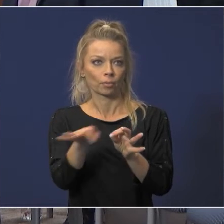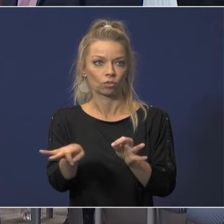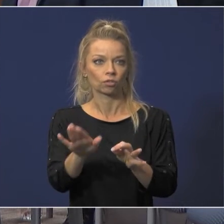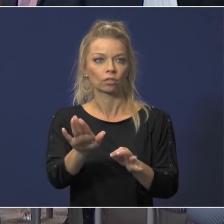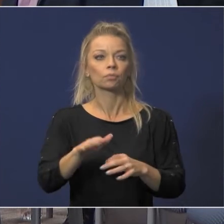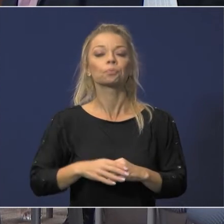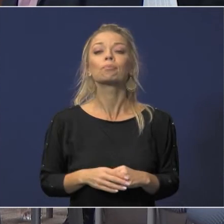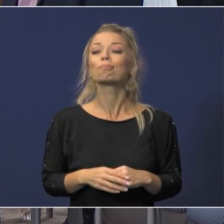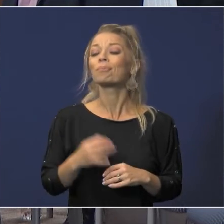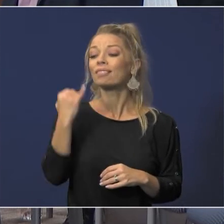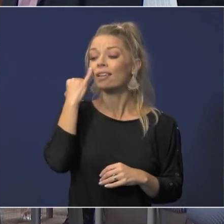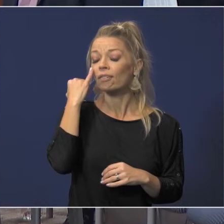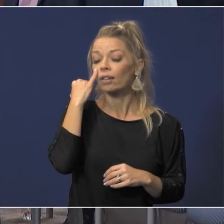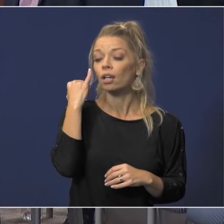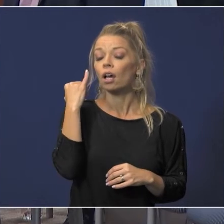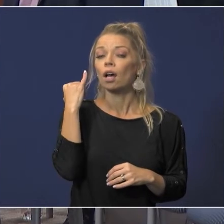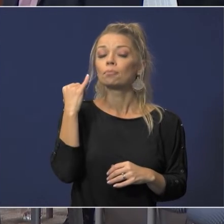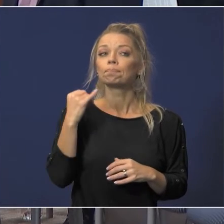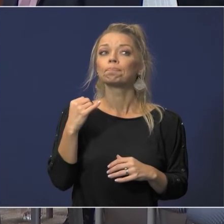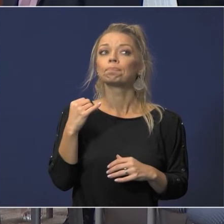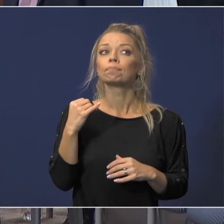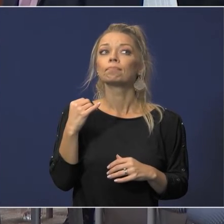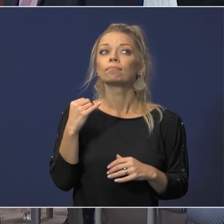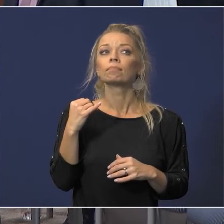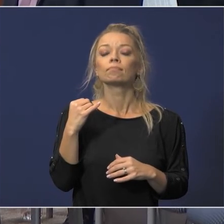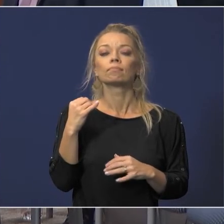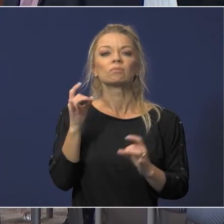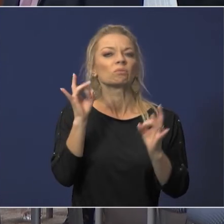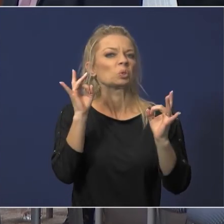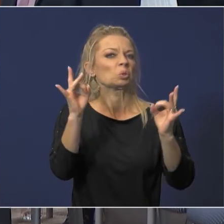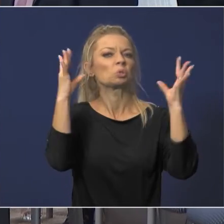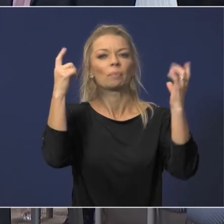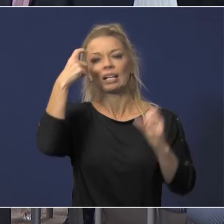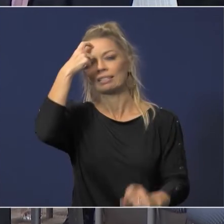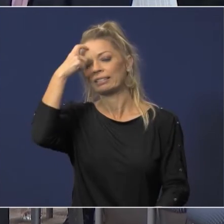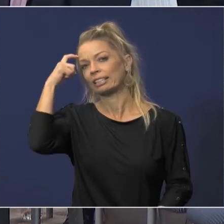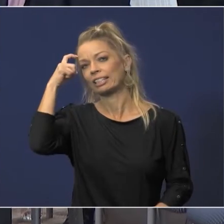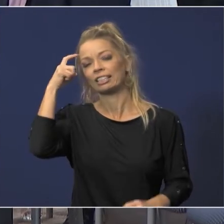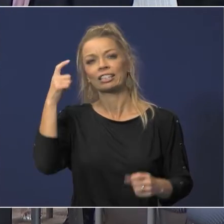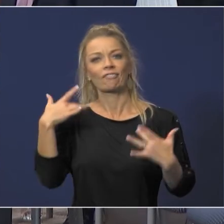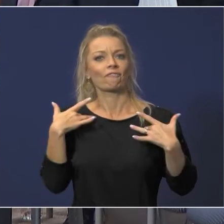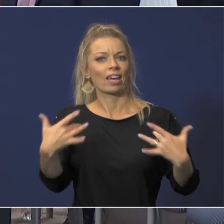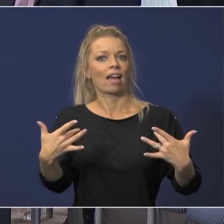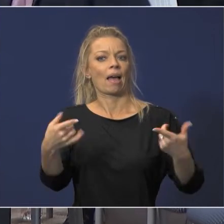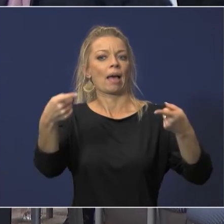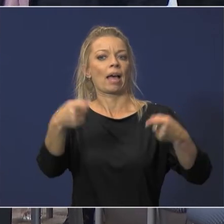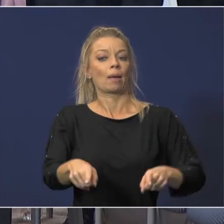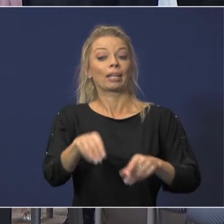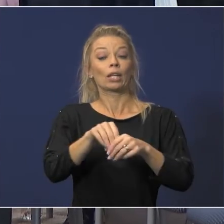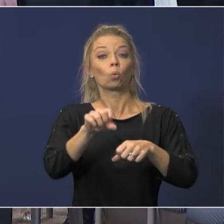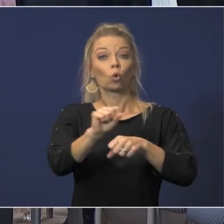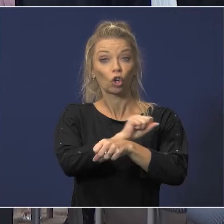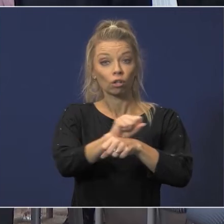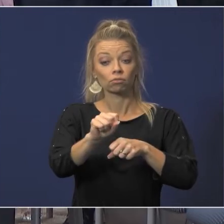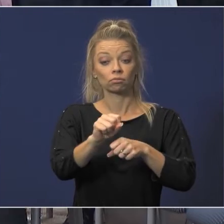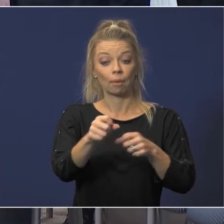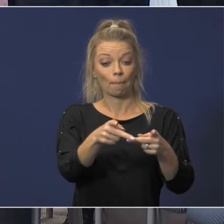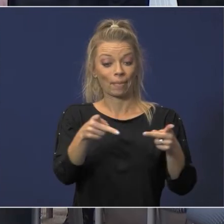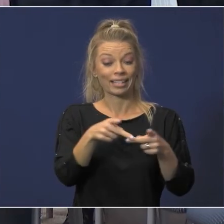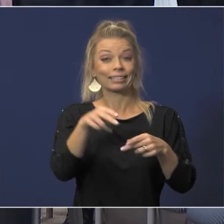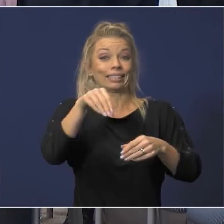if there is a a traumatic event that has occurred within the workplace within the district